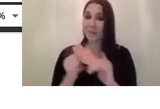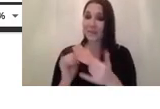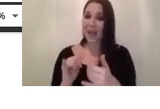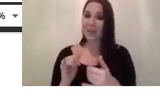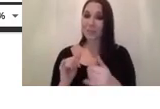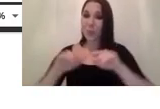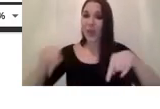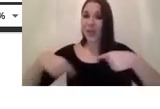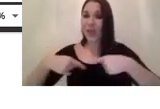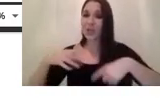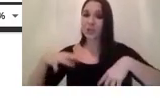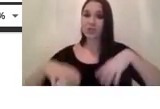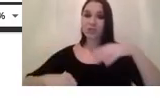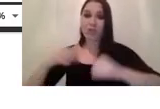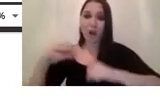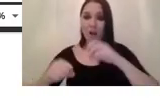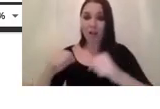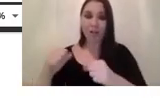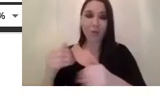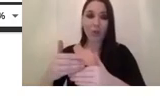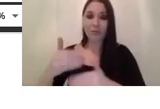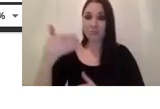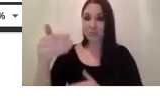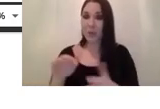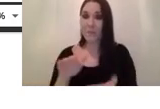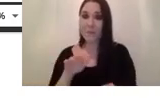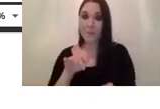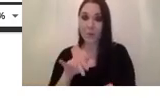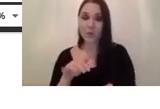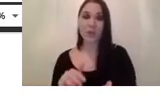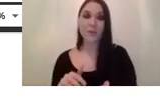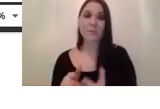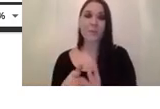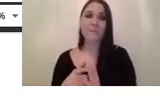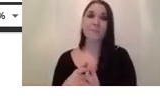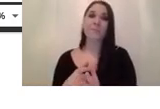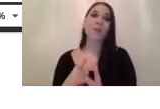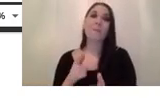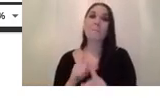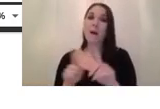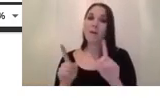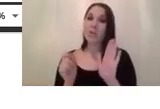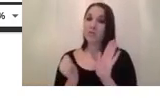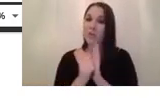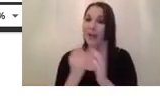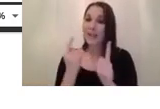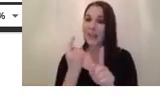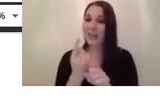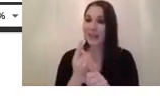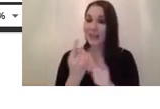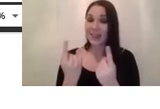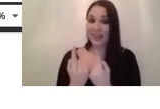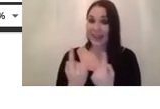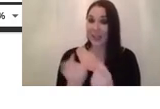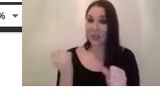with uh with our computer vision algorithms but sometimes the right thing to do is to uh maybe to change the